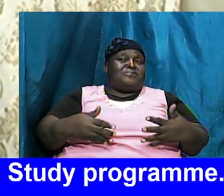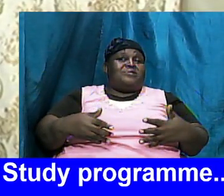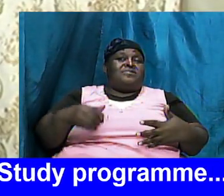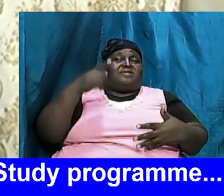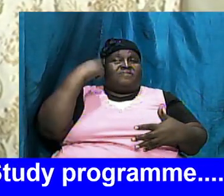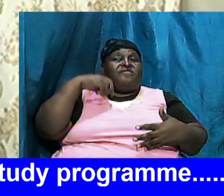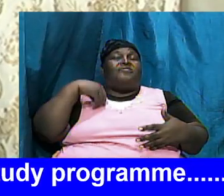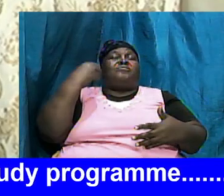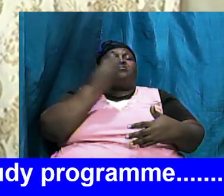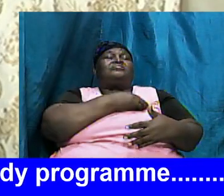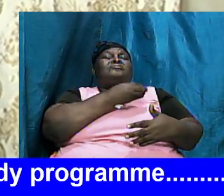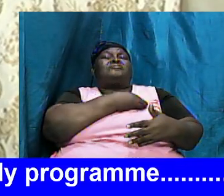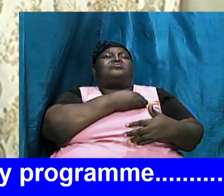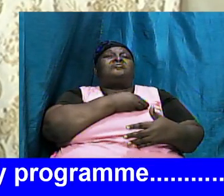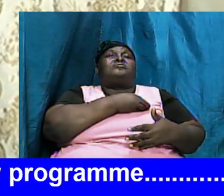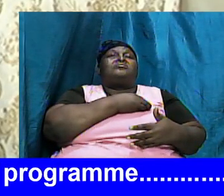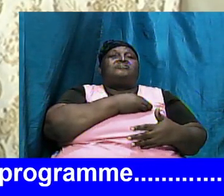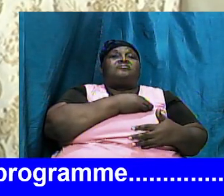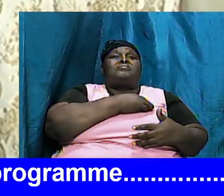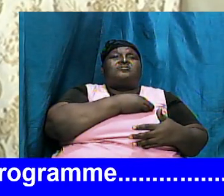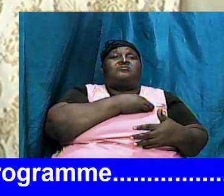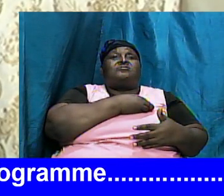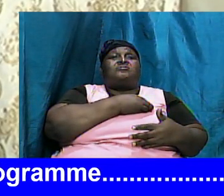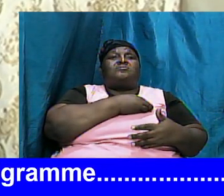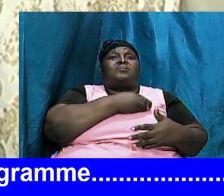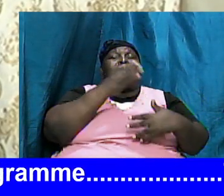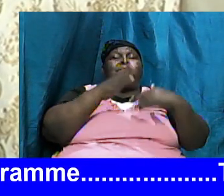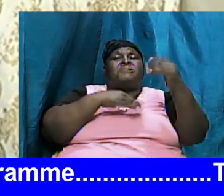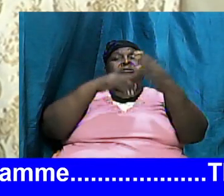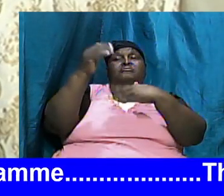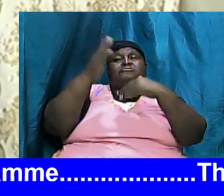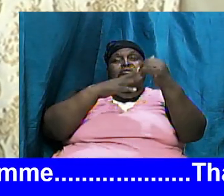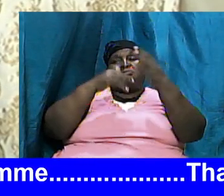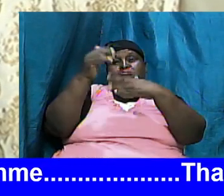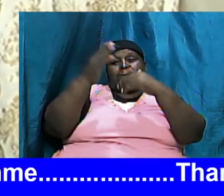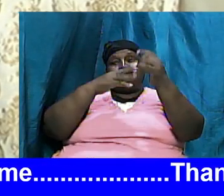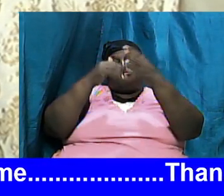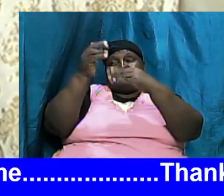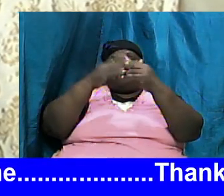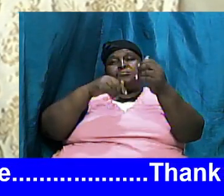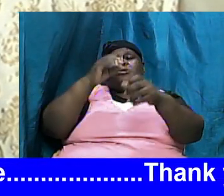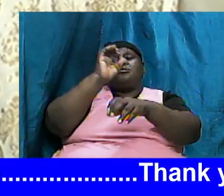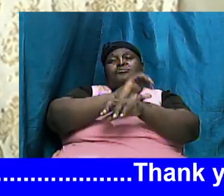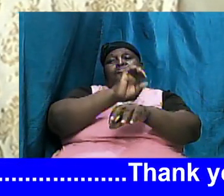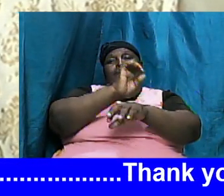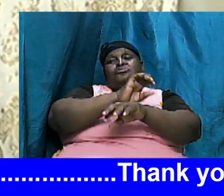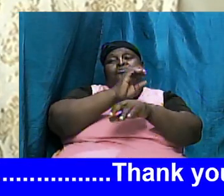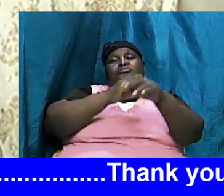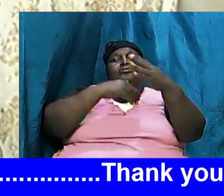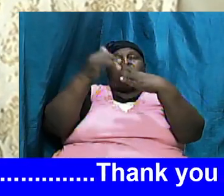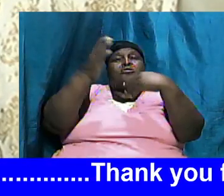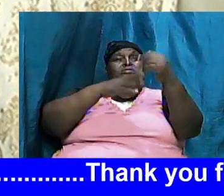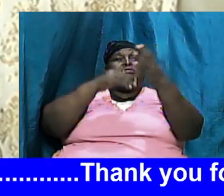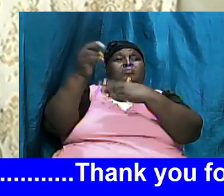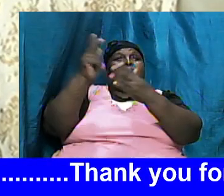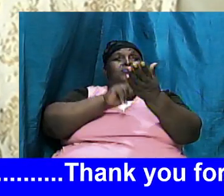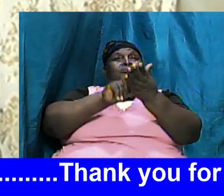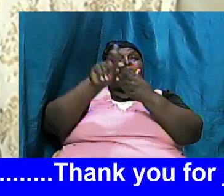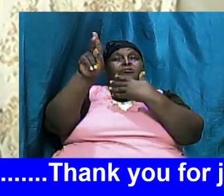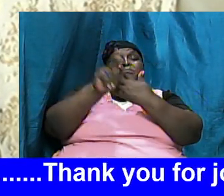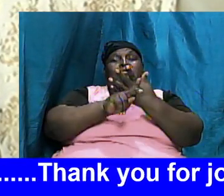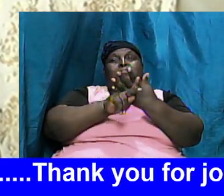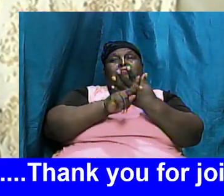for our and in in regard to our church building campaign